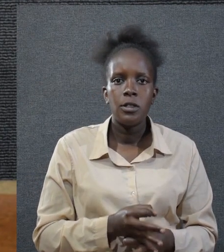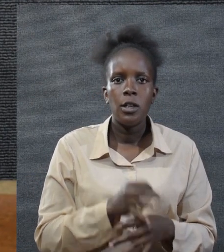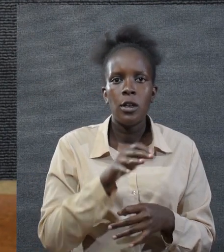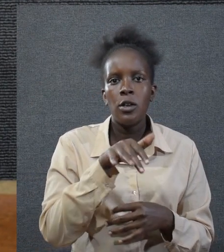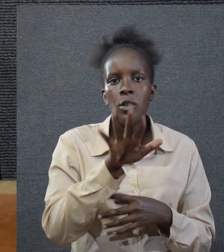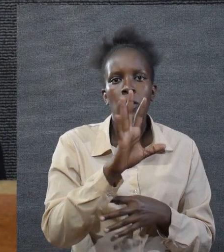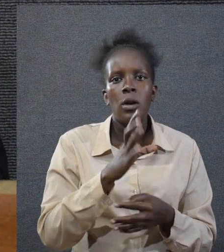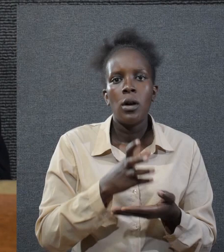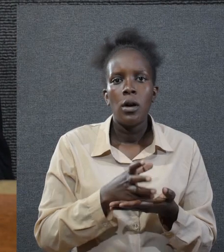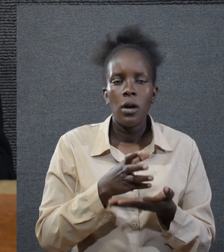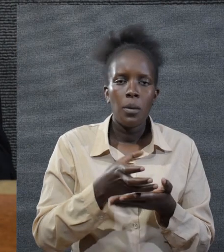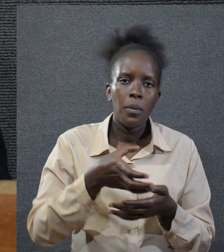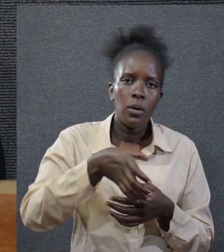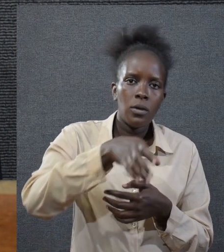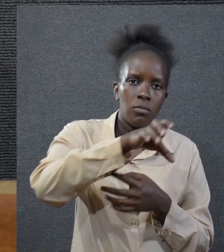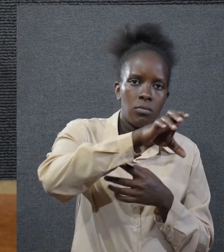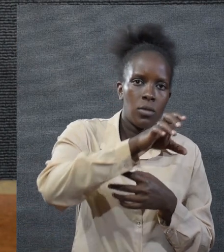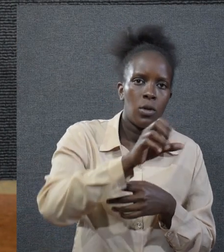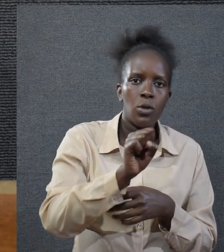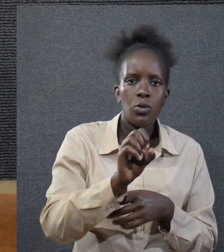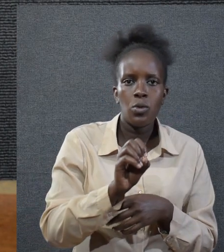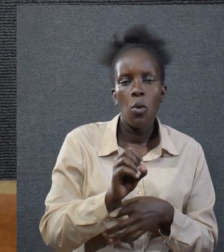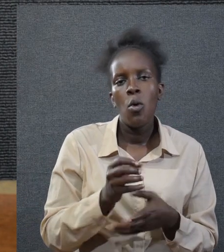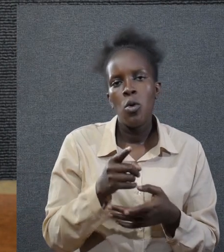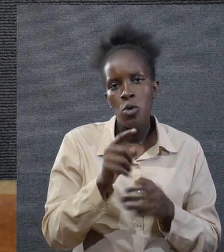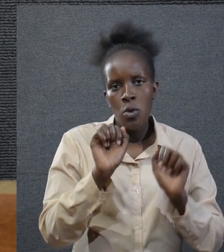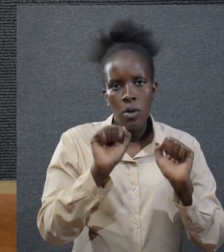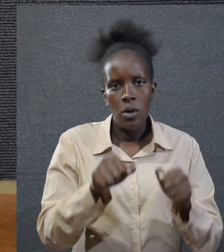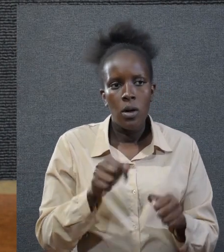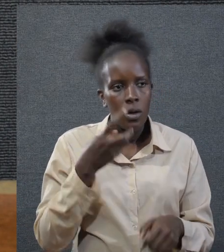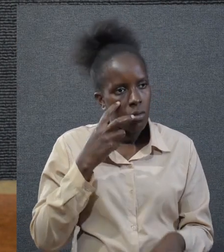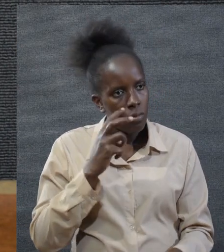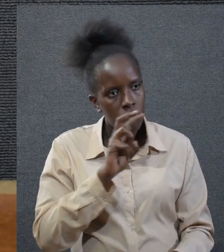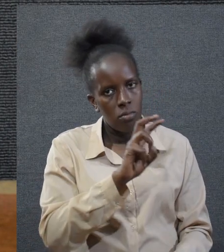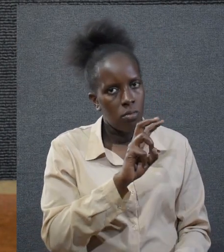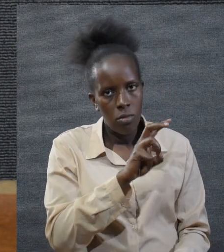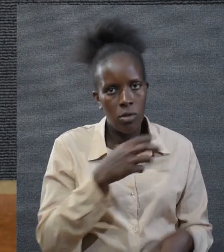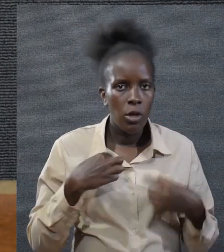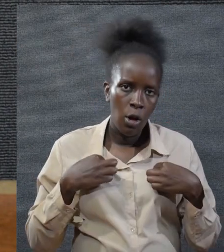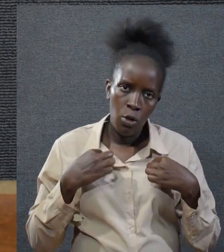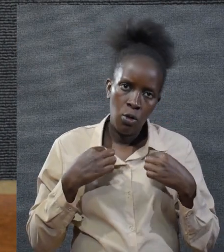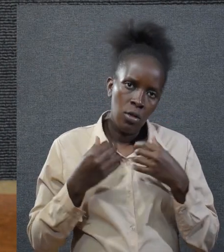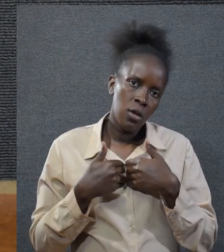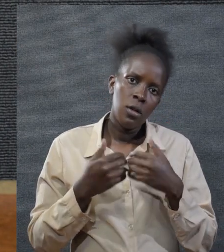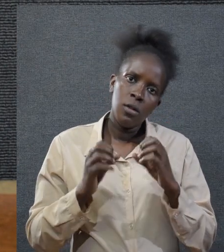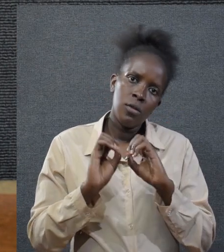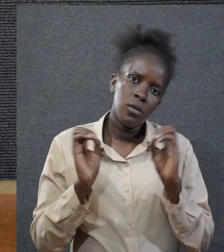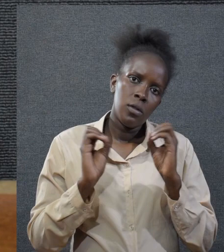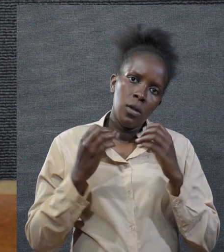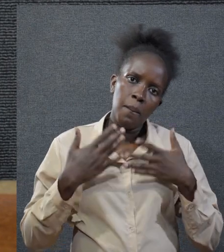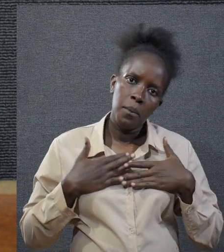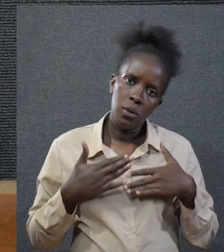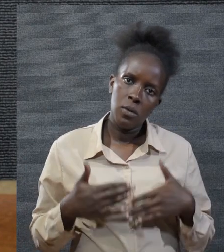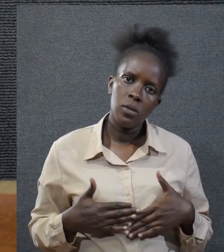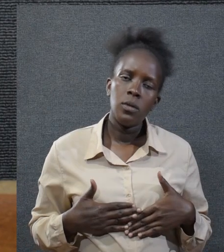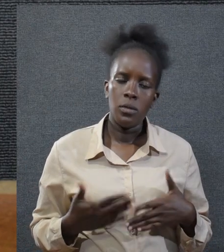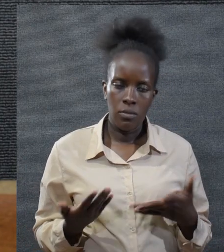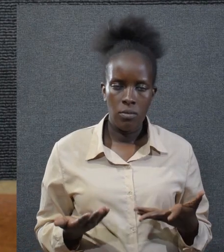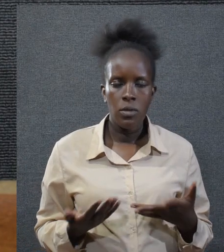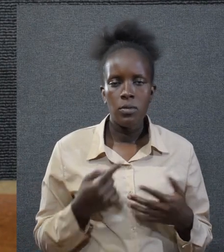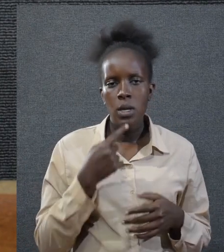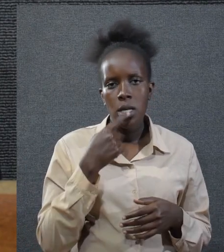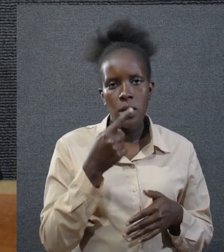your cup on them so that you can gaze on their naked bodies.